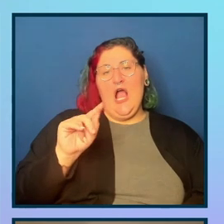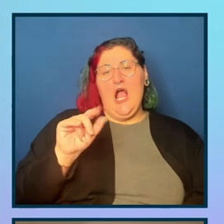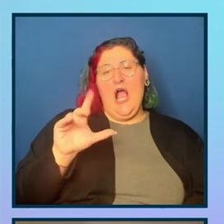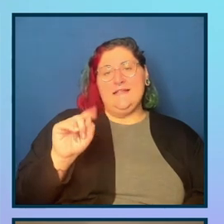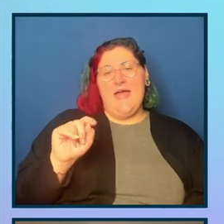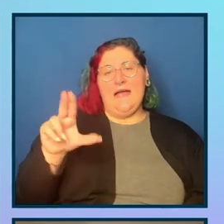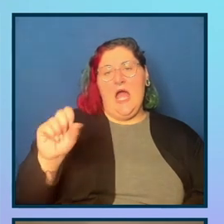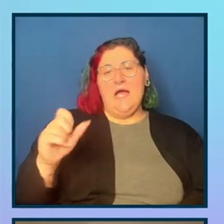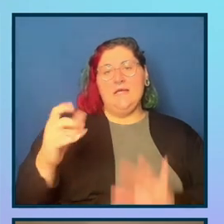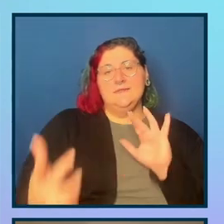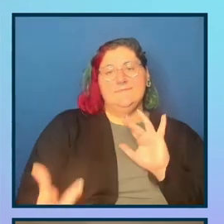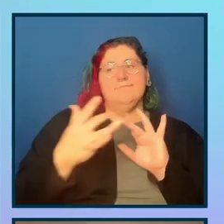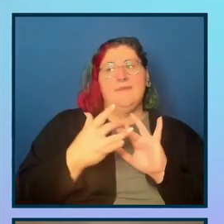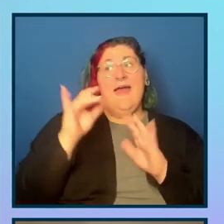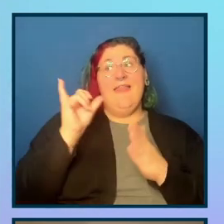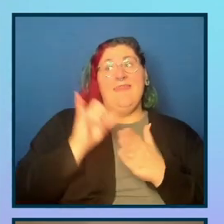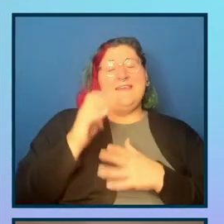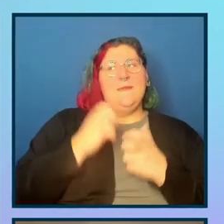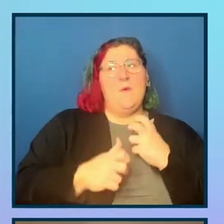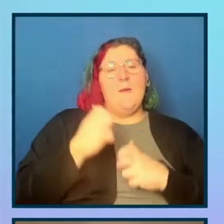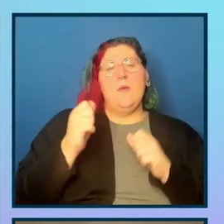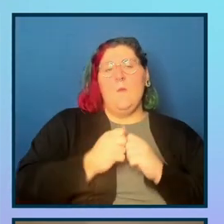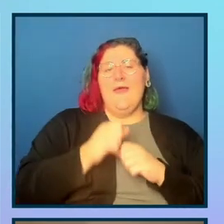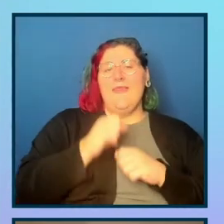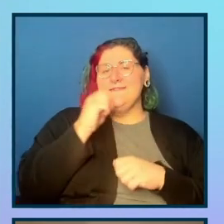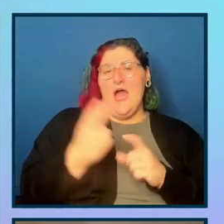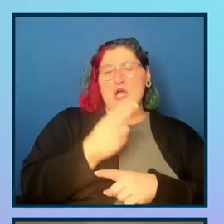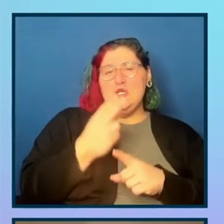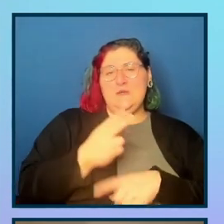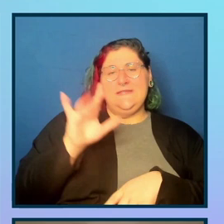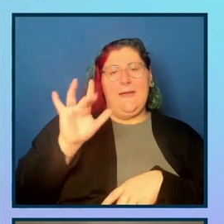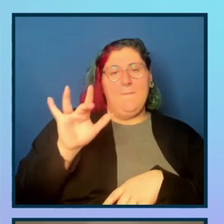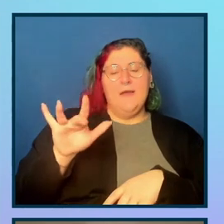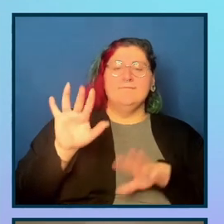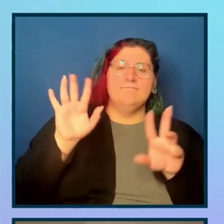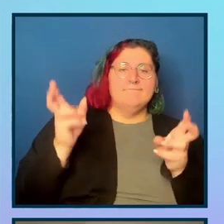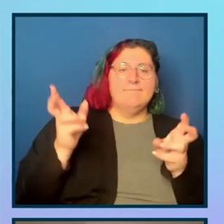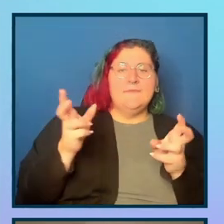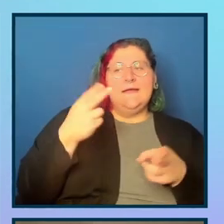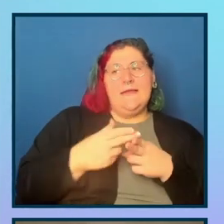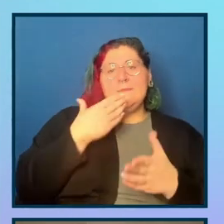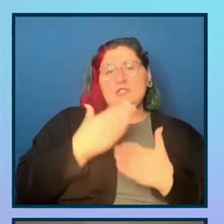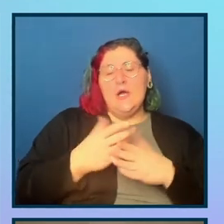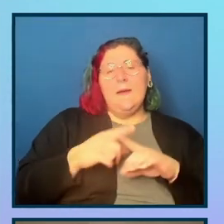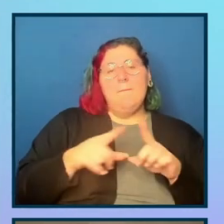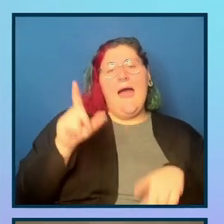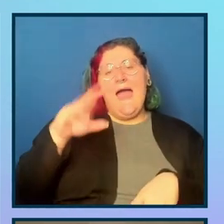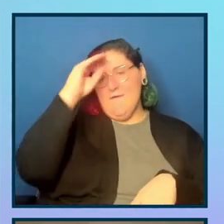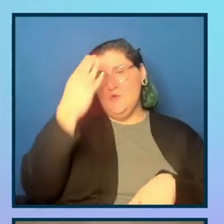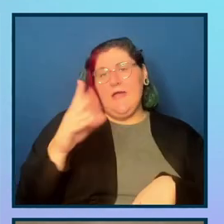button and using a div instead, uh, the accessible name in this case is great contact us, but I'm going to have to tell the tool that it's supposed to be a button